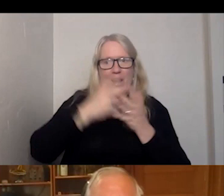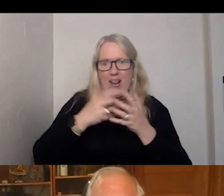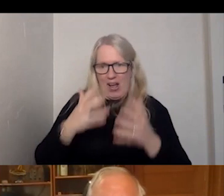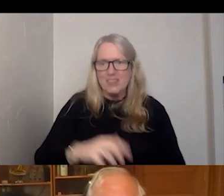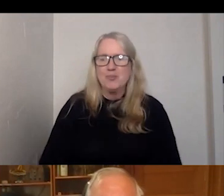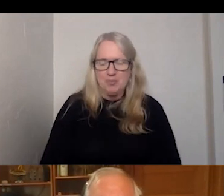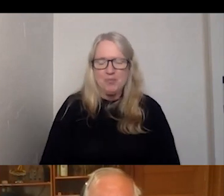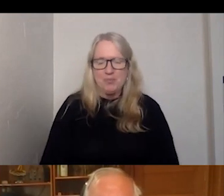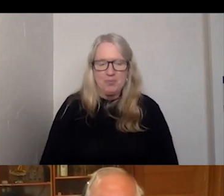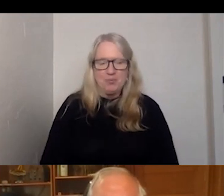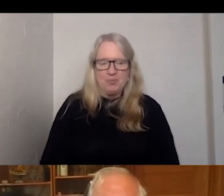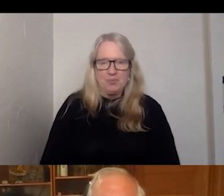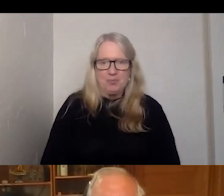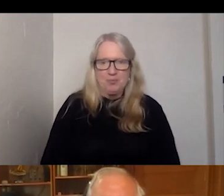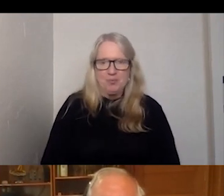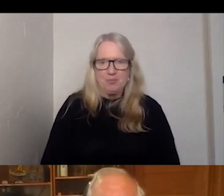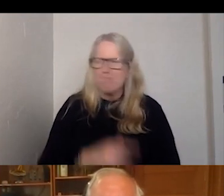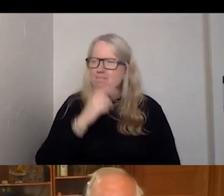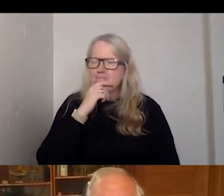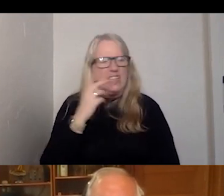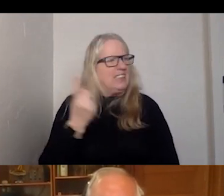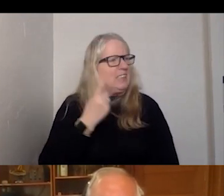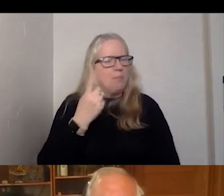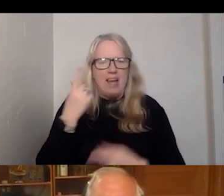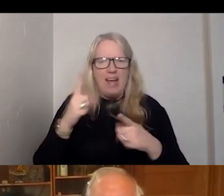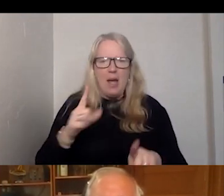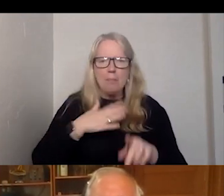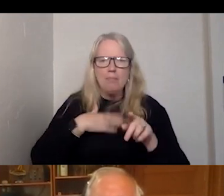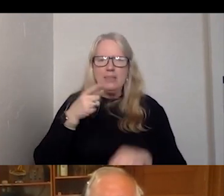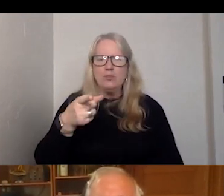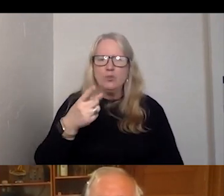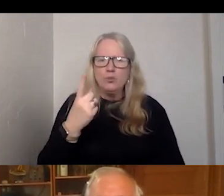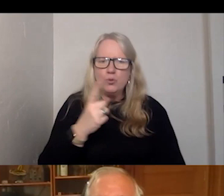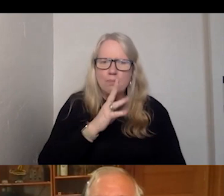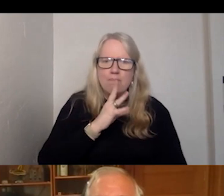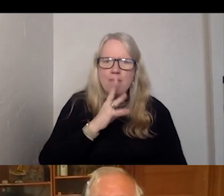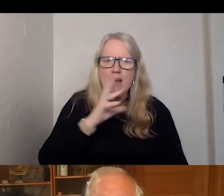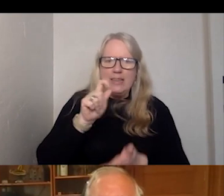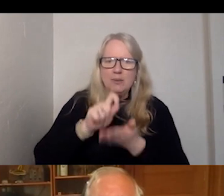And something has happened to my speaking notes.